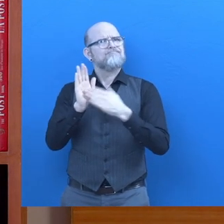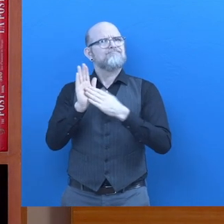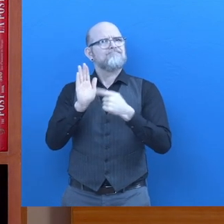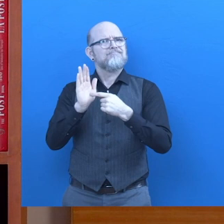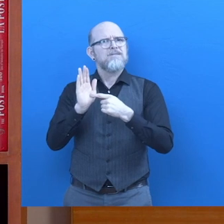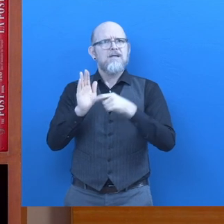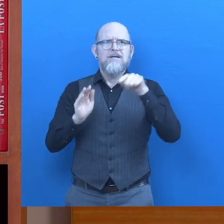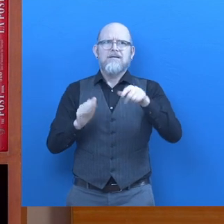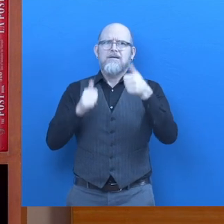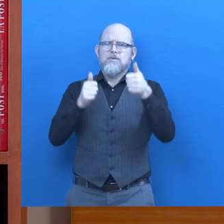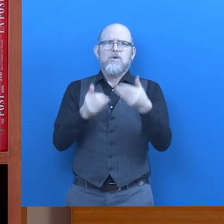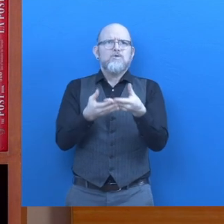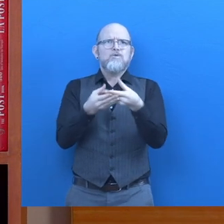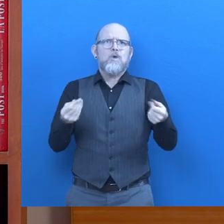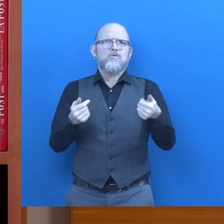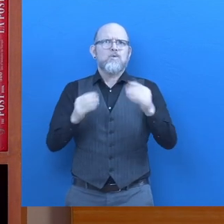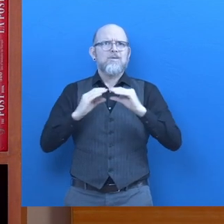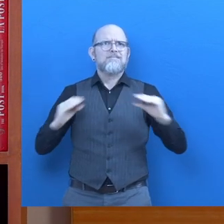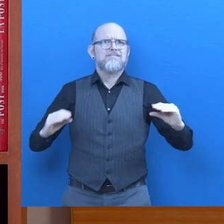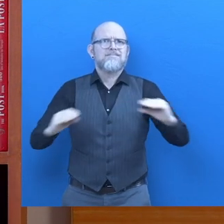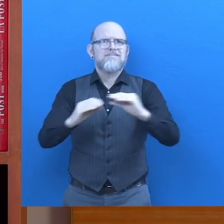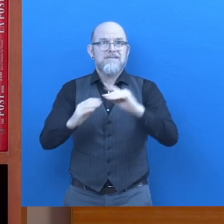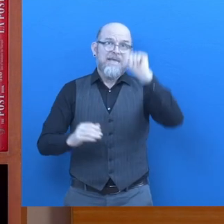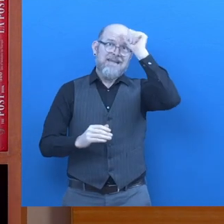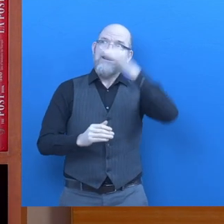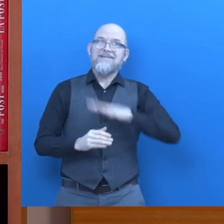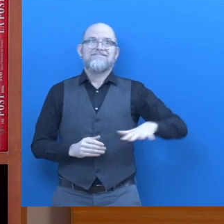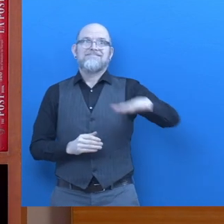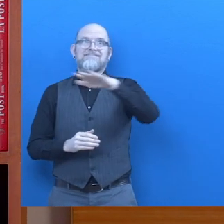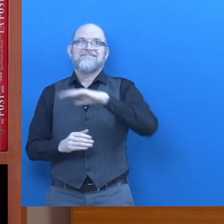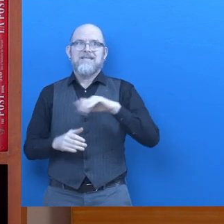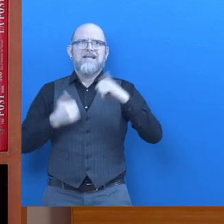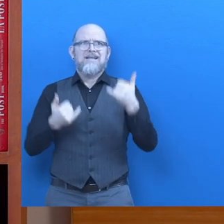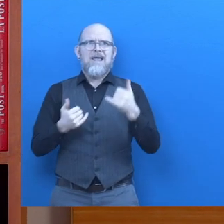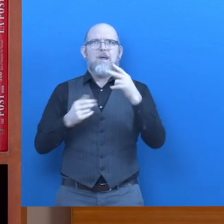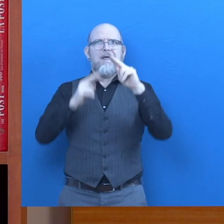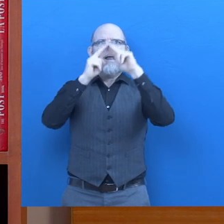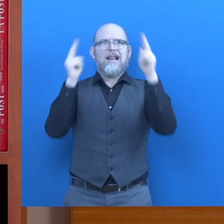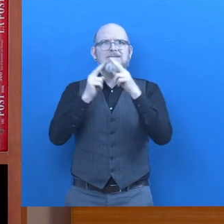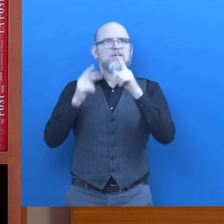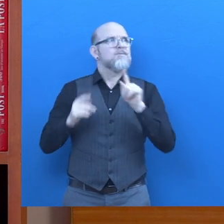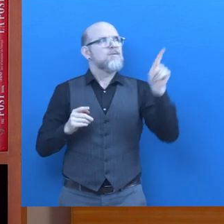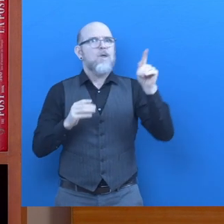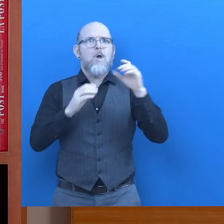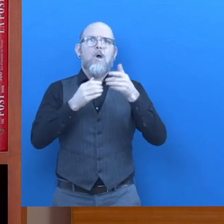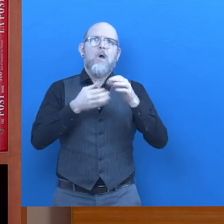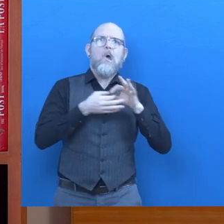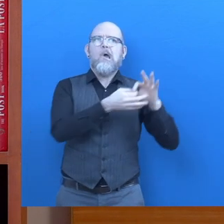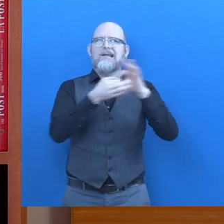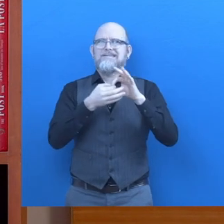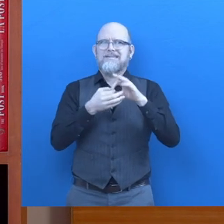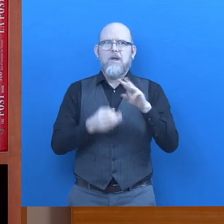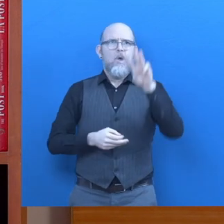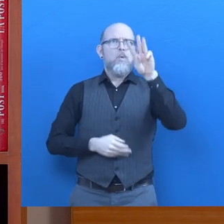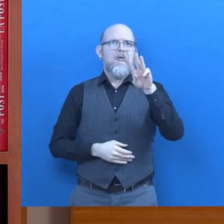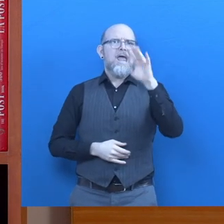i think it's for larger multilateral organizations perhaps the world intellectual property organization